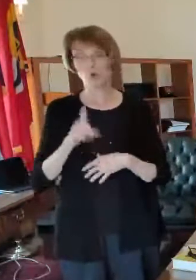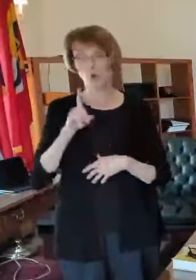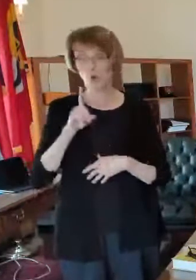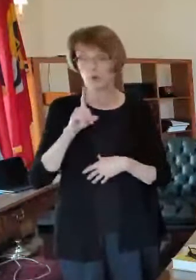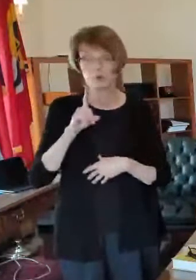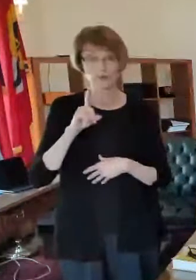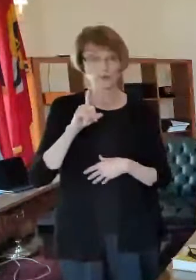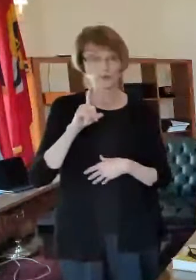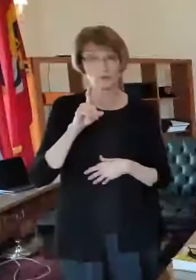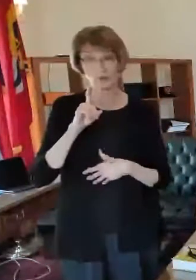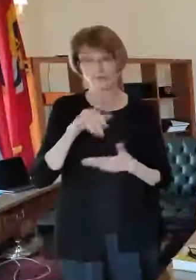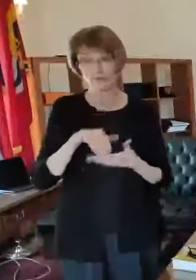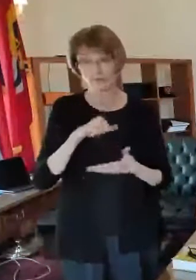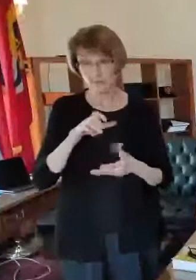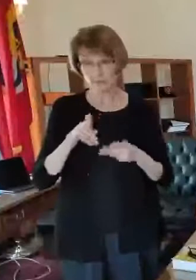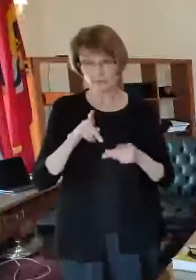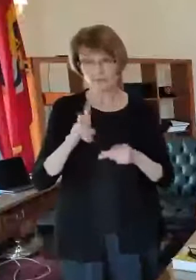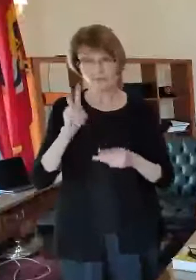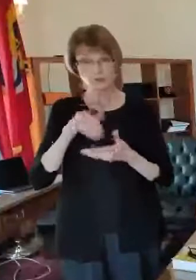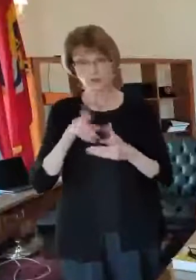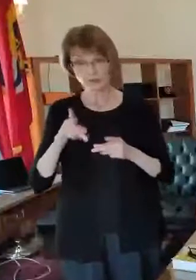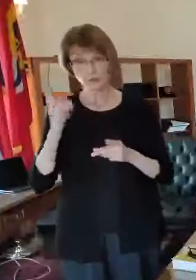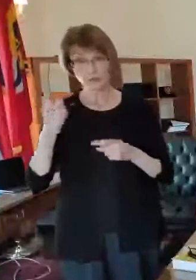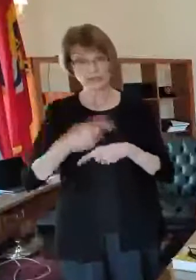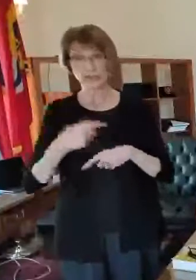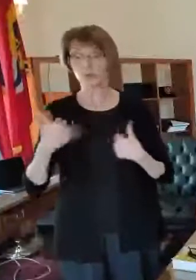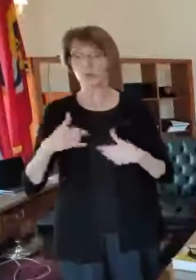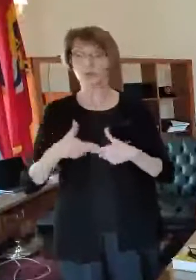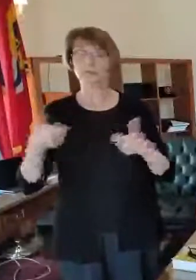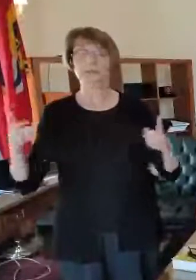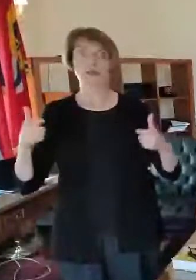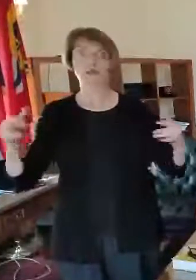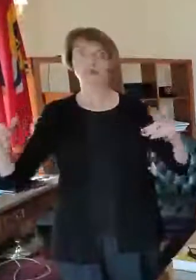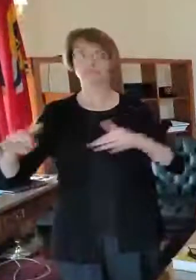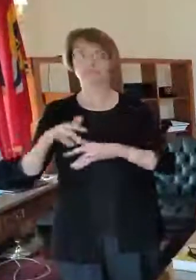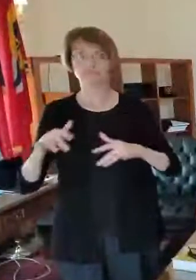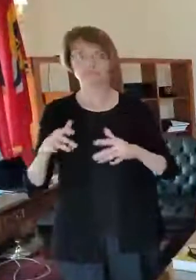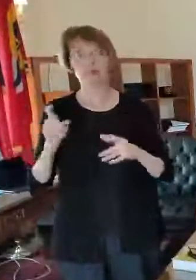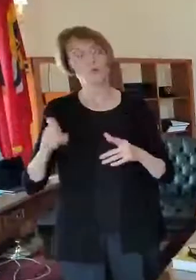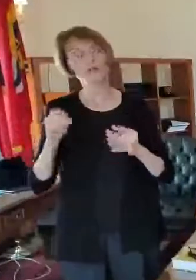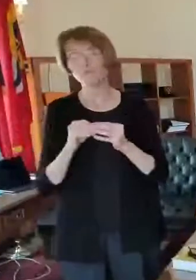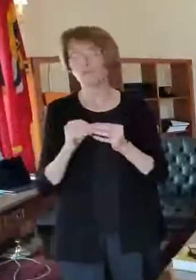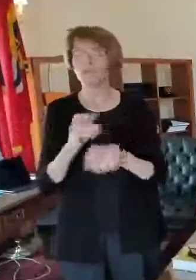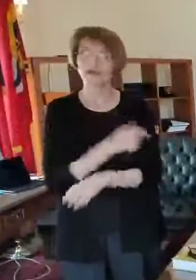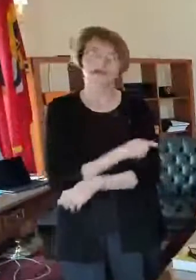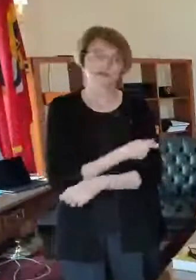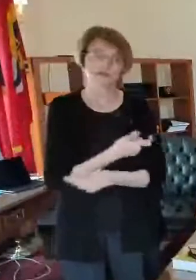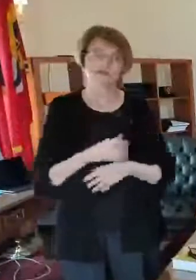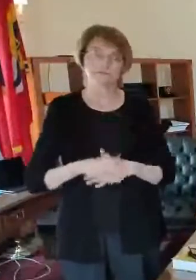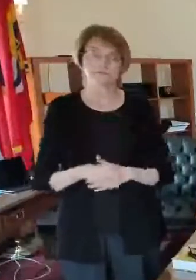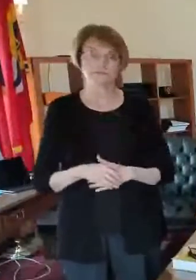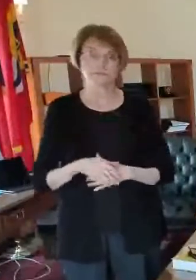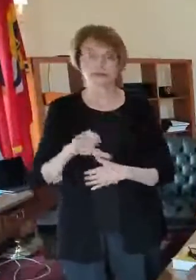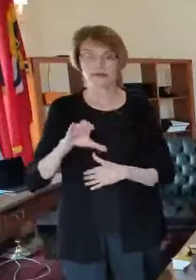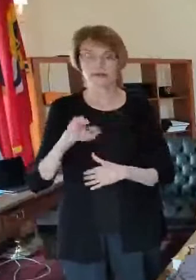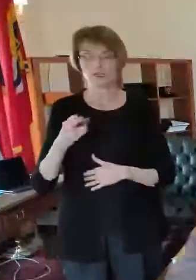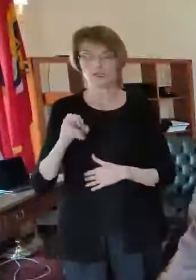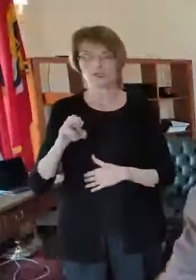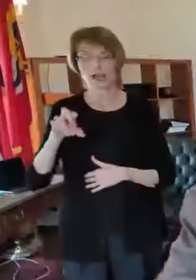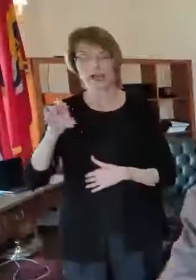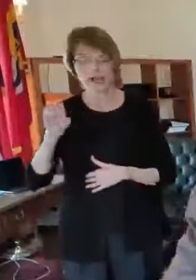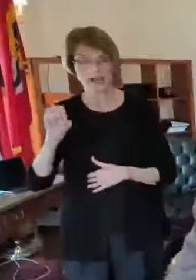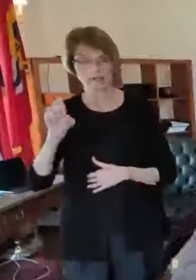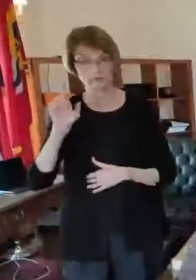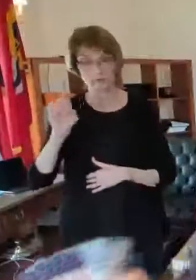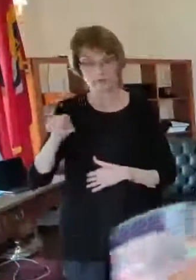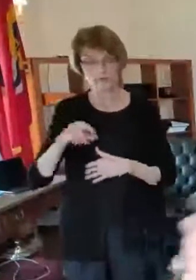that's a pretty good sized event so um we we just need more we need more vaccine uh cheyenne's question mayor you did